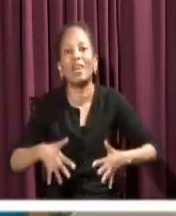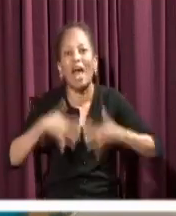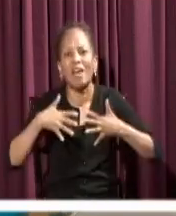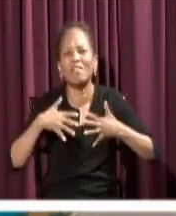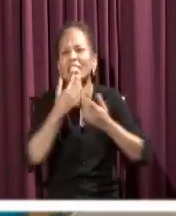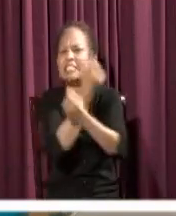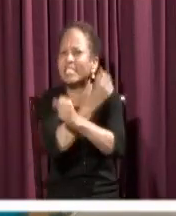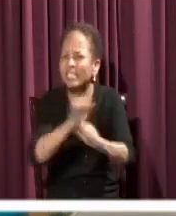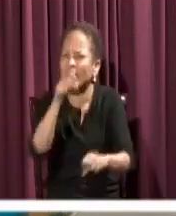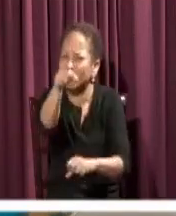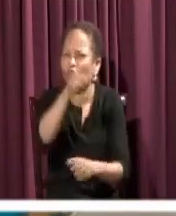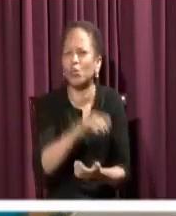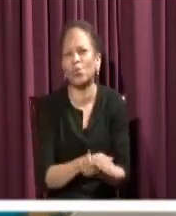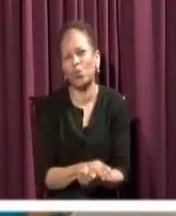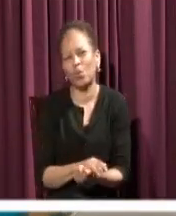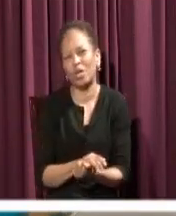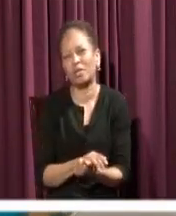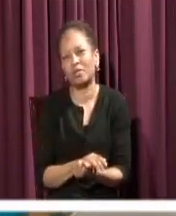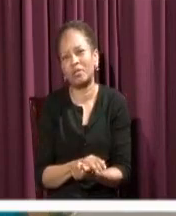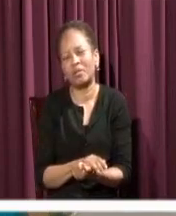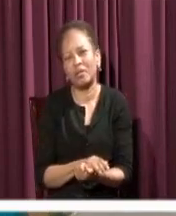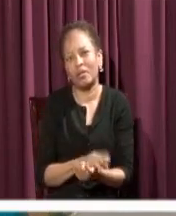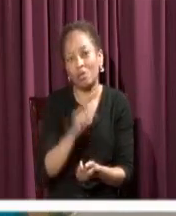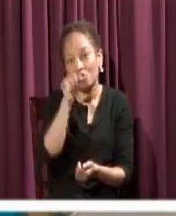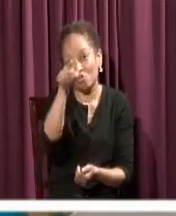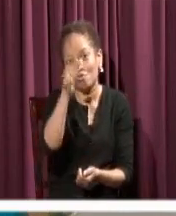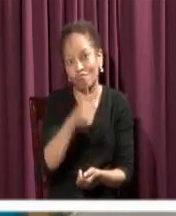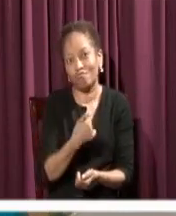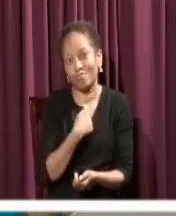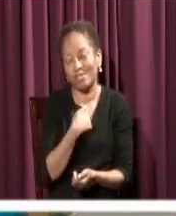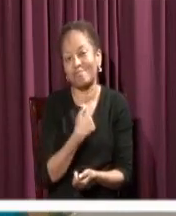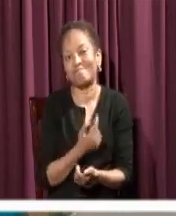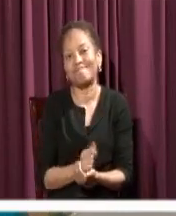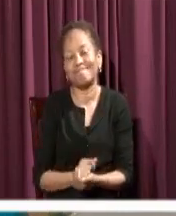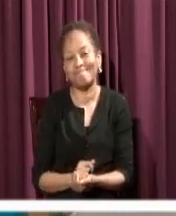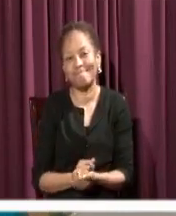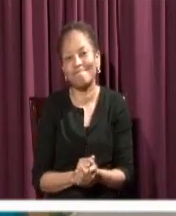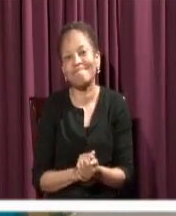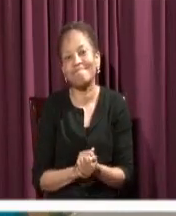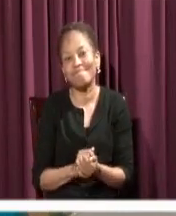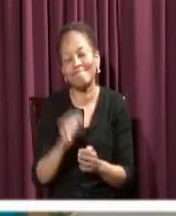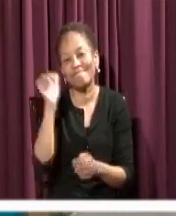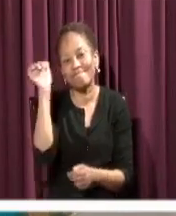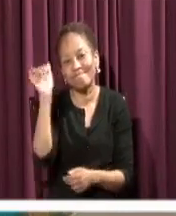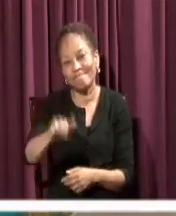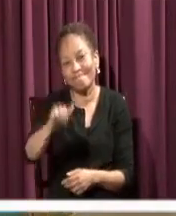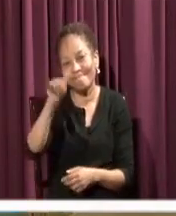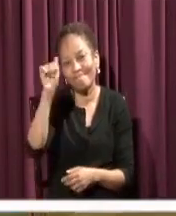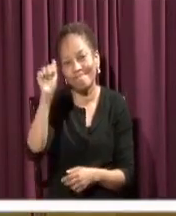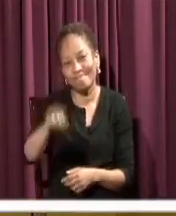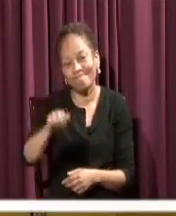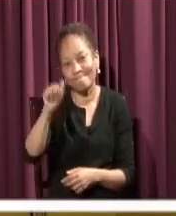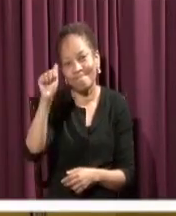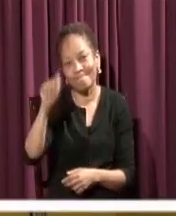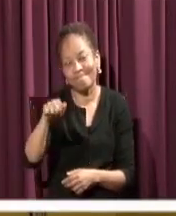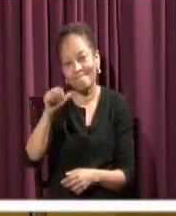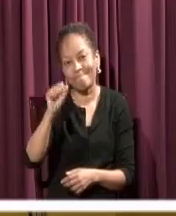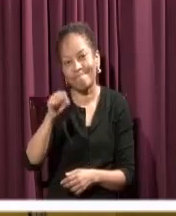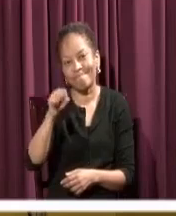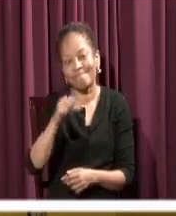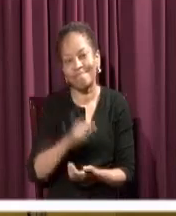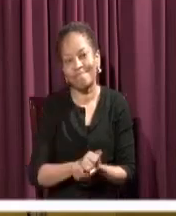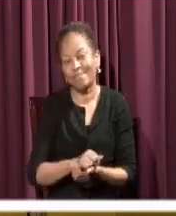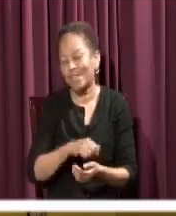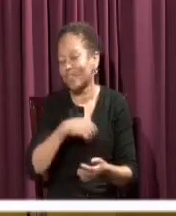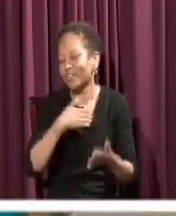comes to you and to me this day in the midst of the storms that we face.